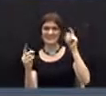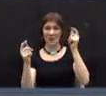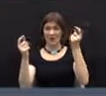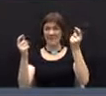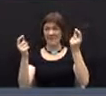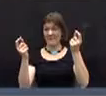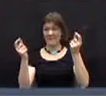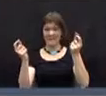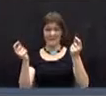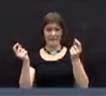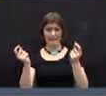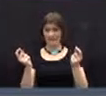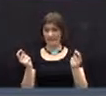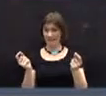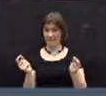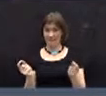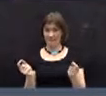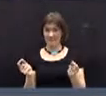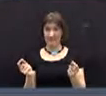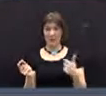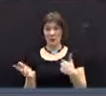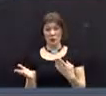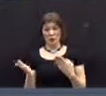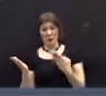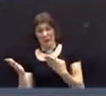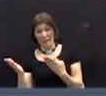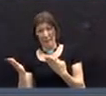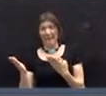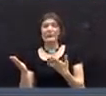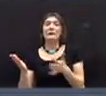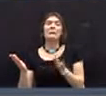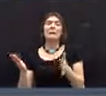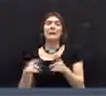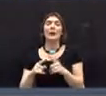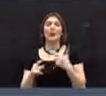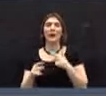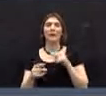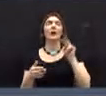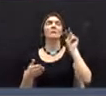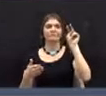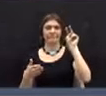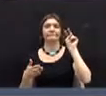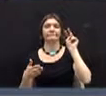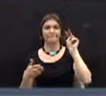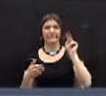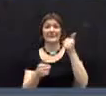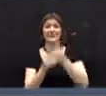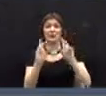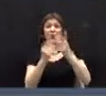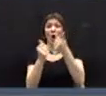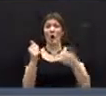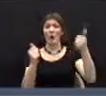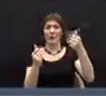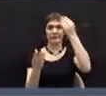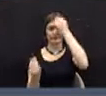I don't want to say recommended, but at least itemized for us by the department heads.